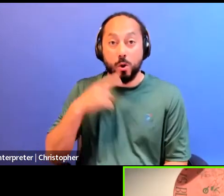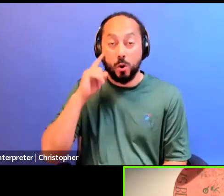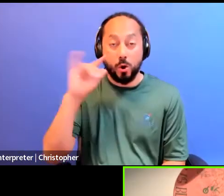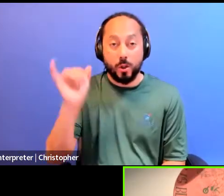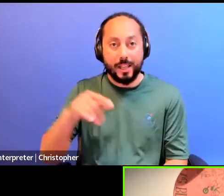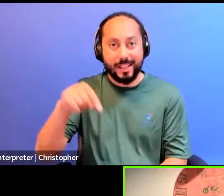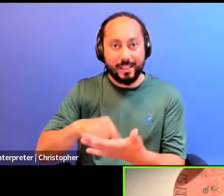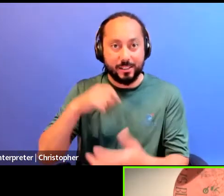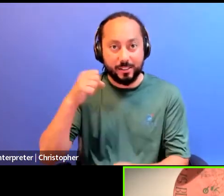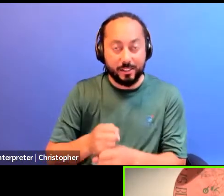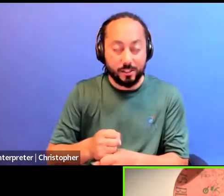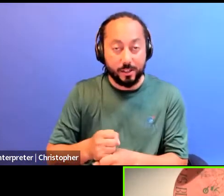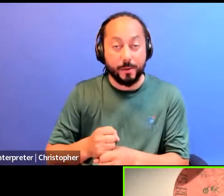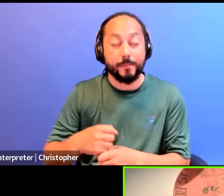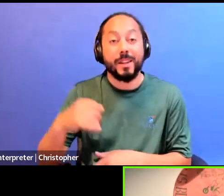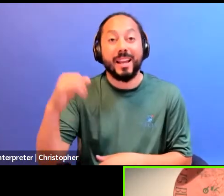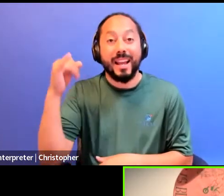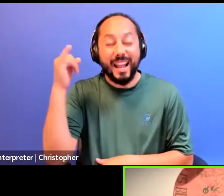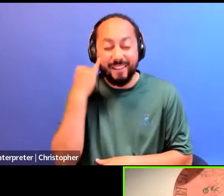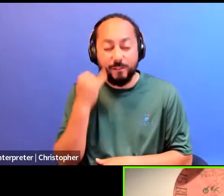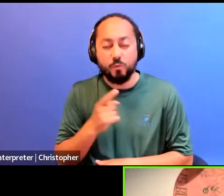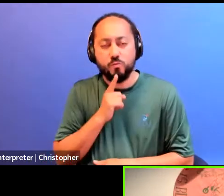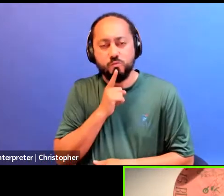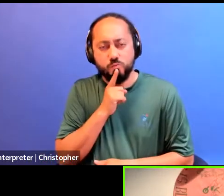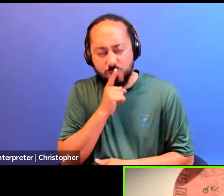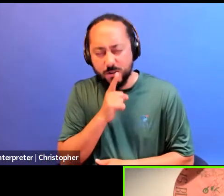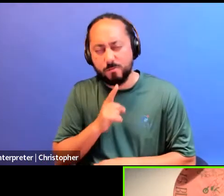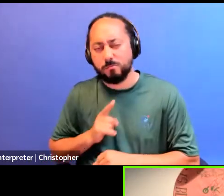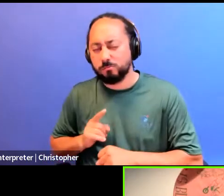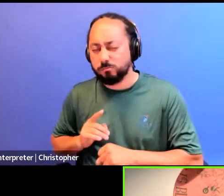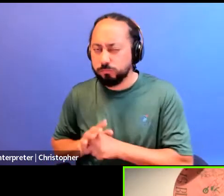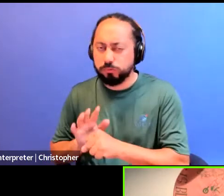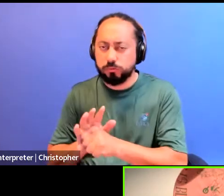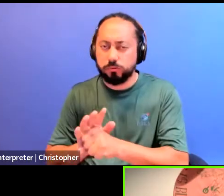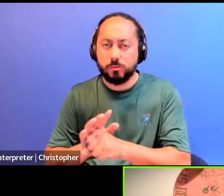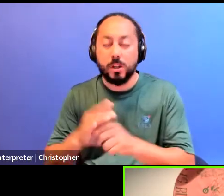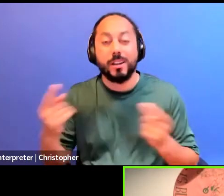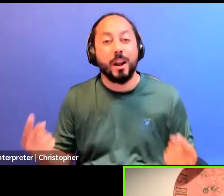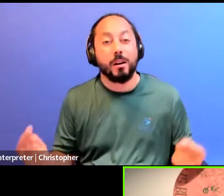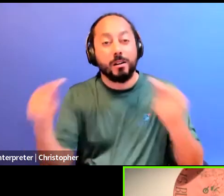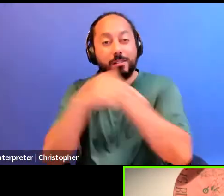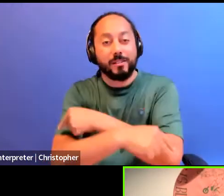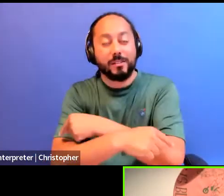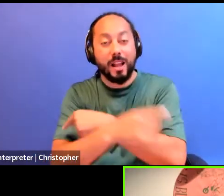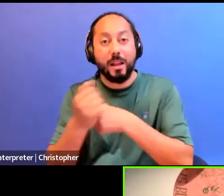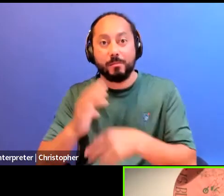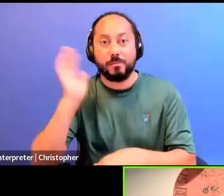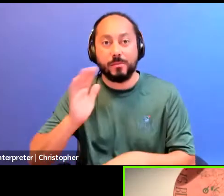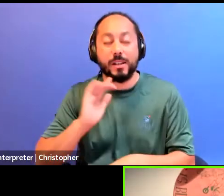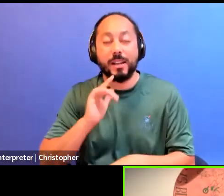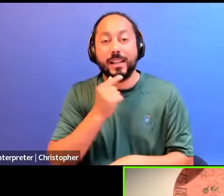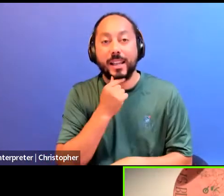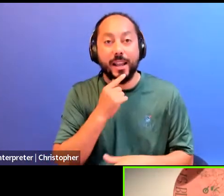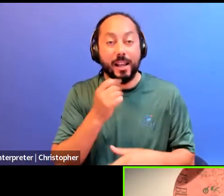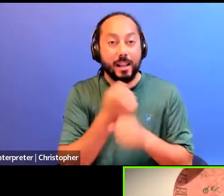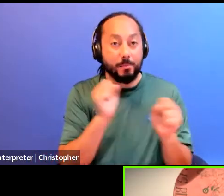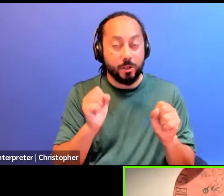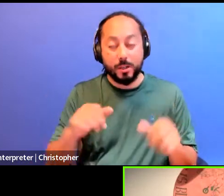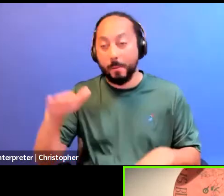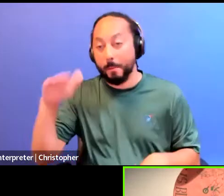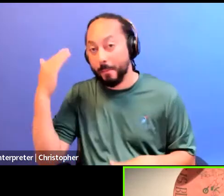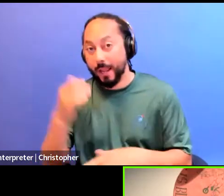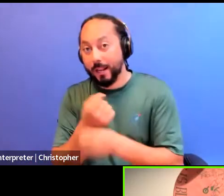year, if the kinds of real movement cross pollinations that we saw in the heyday, the early days of gay liberation and black liberation